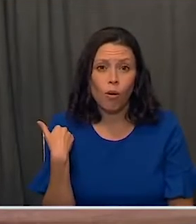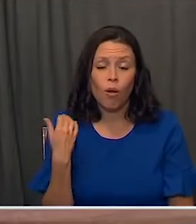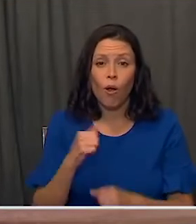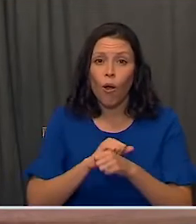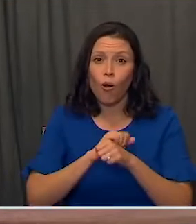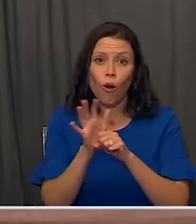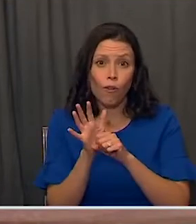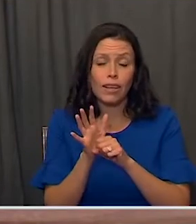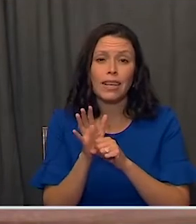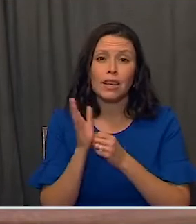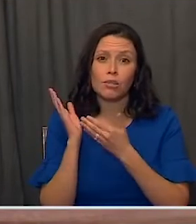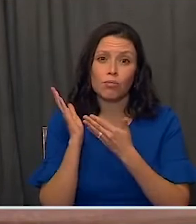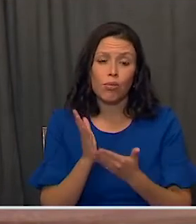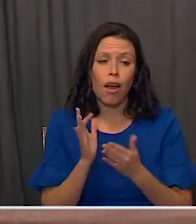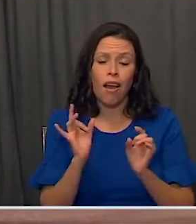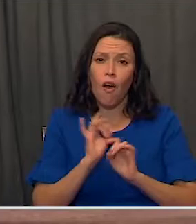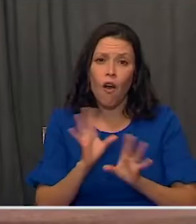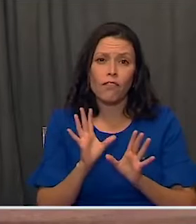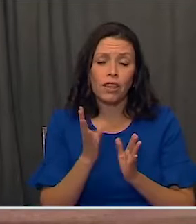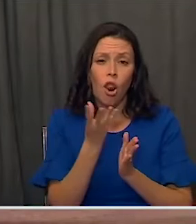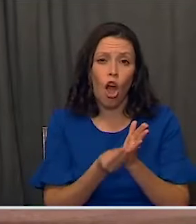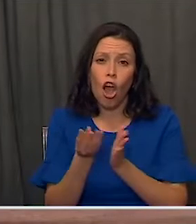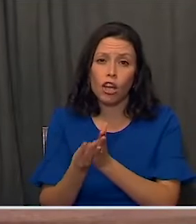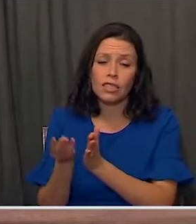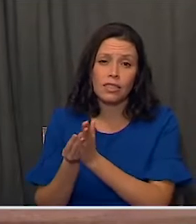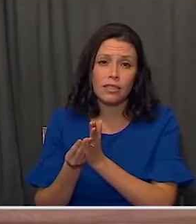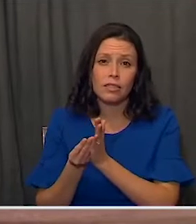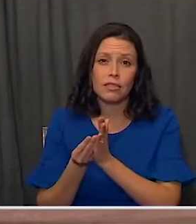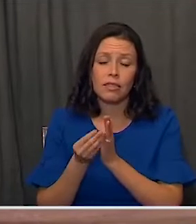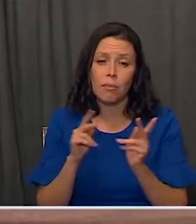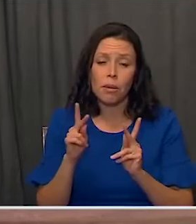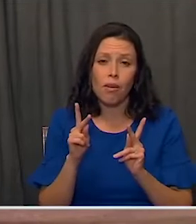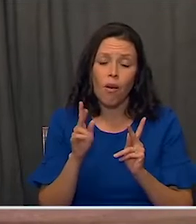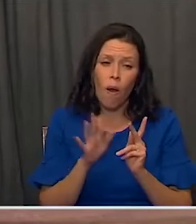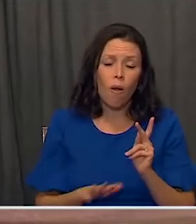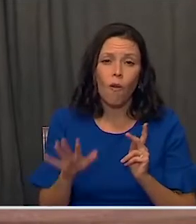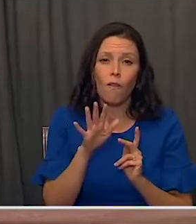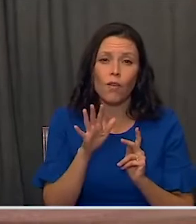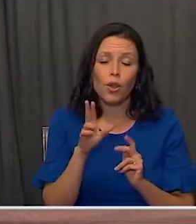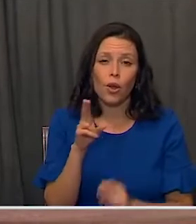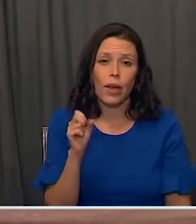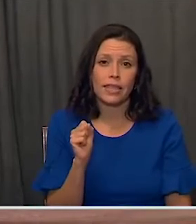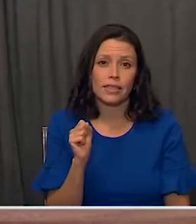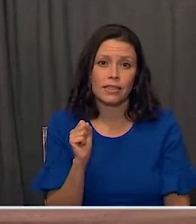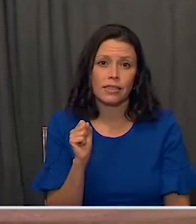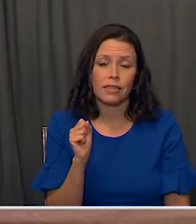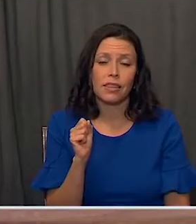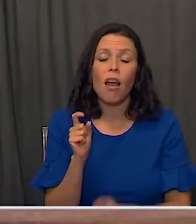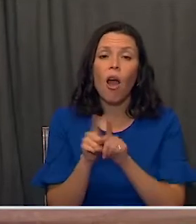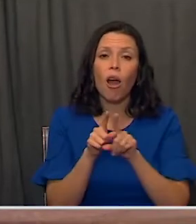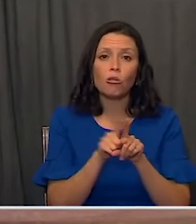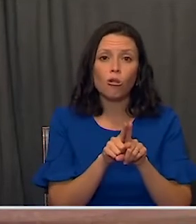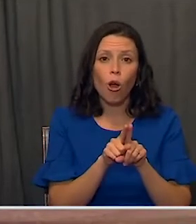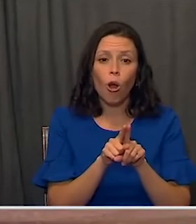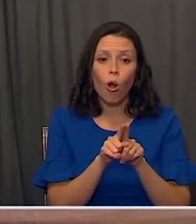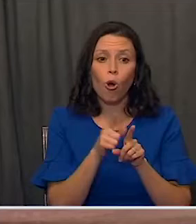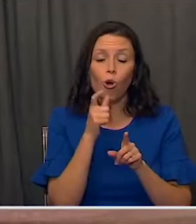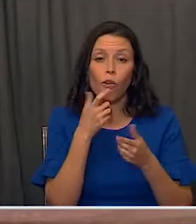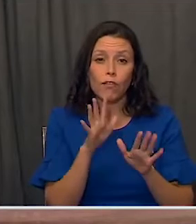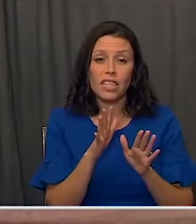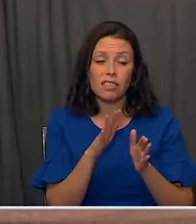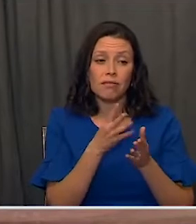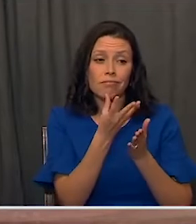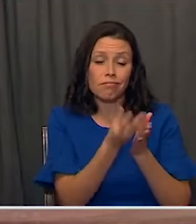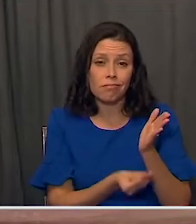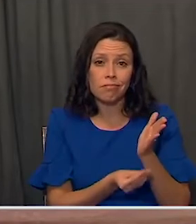COVID-19 has brought devastating loss of life to families across the nation. In addition to those who have lost